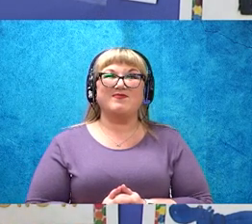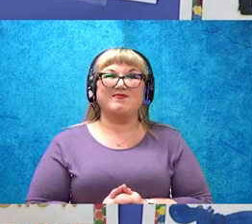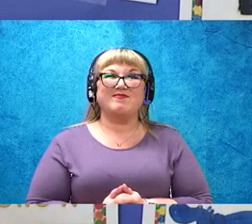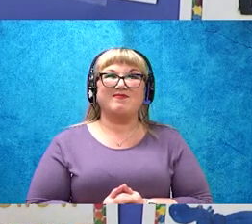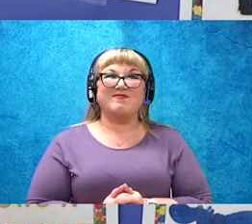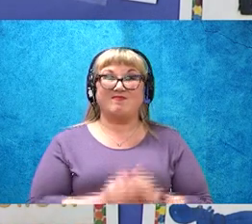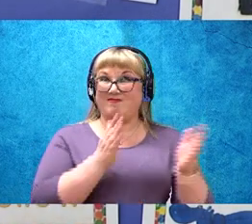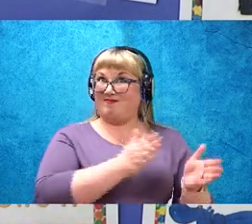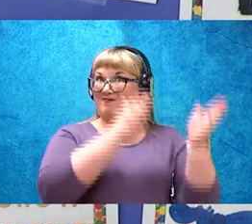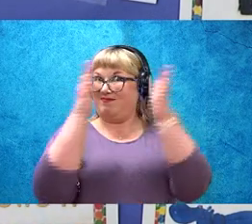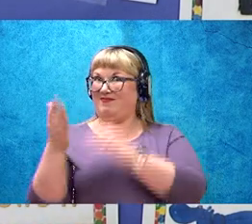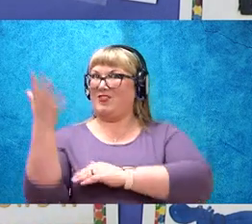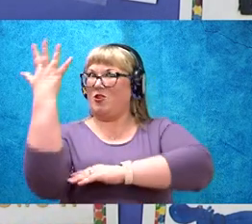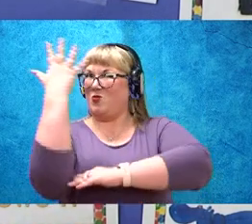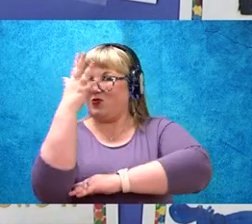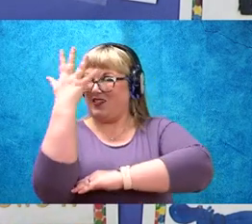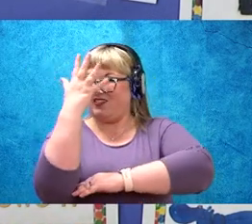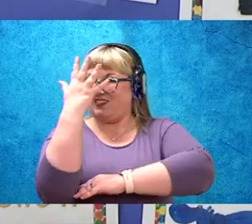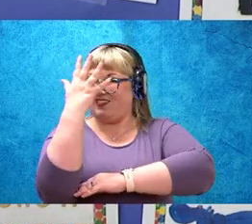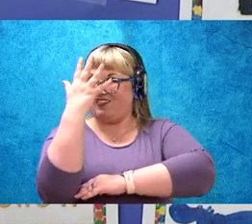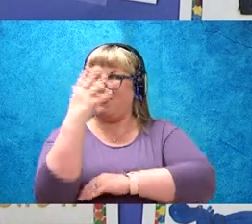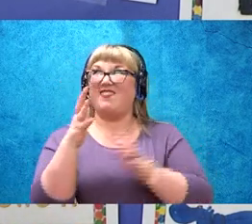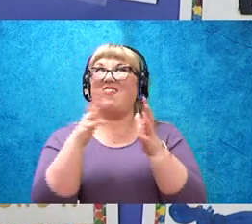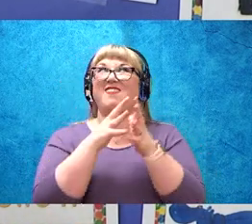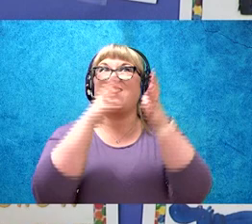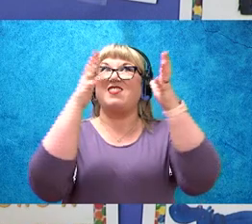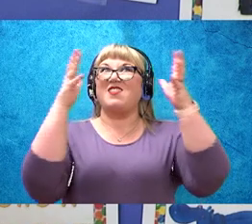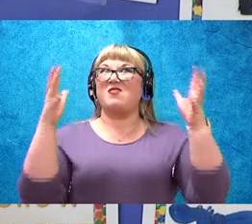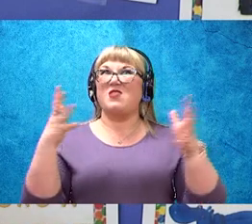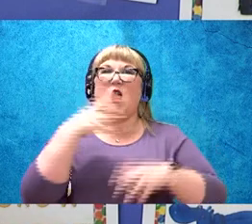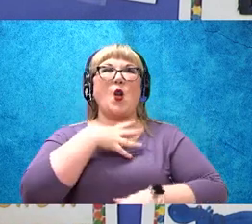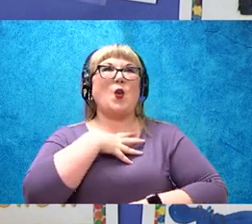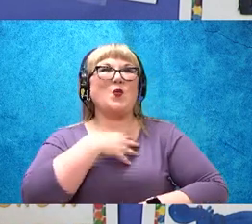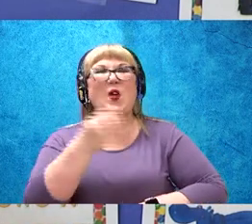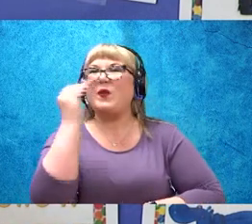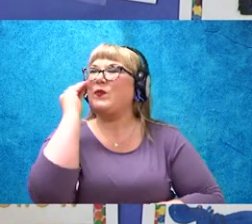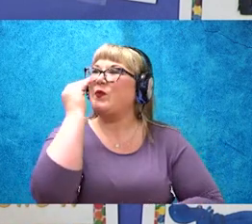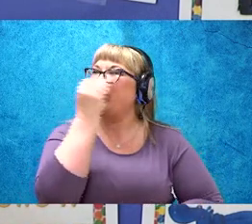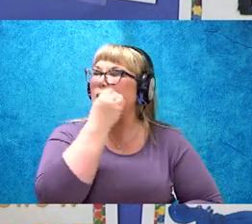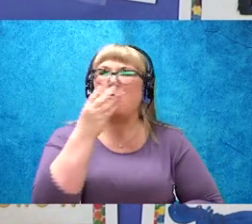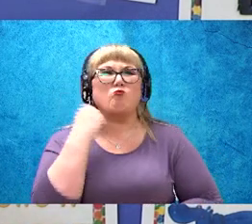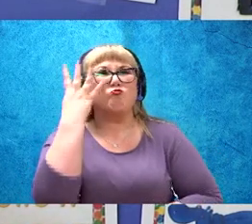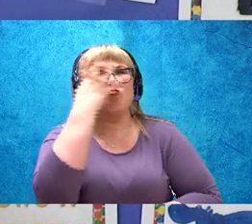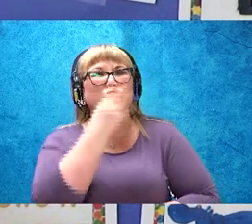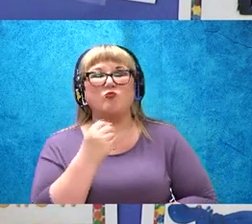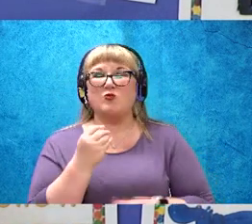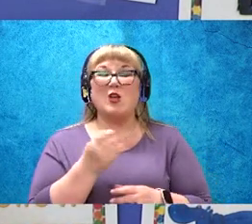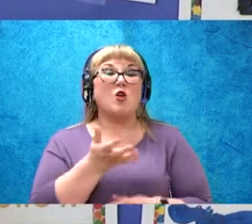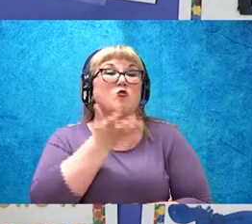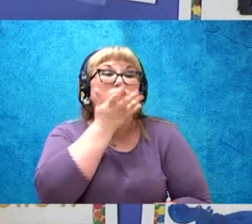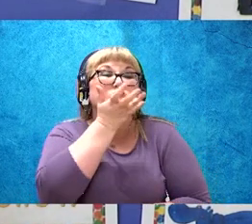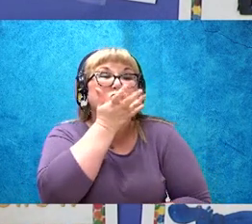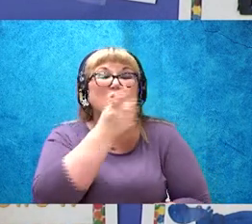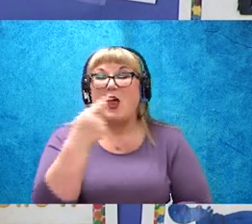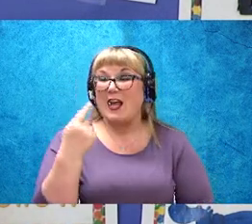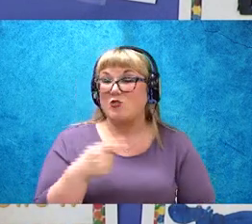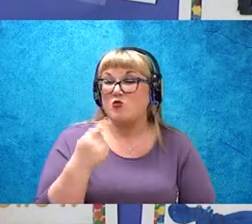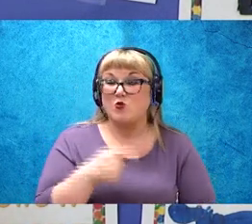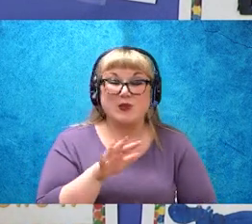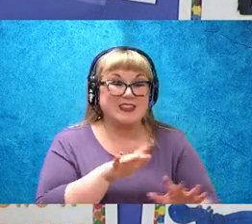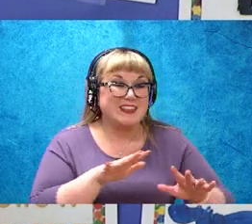Next, our tree has lots of white flowers on it. The grass is green,